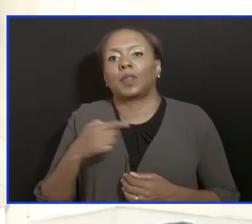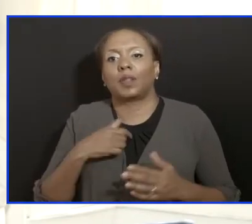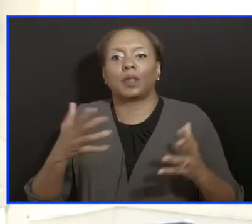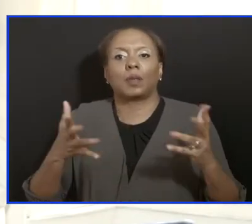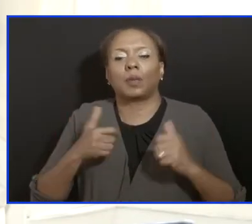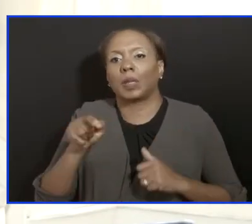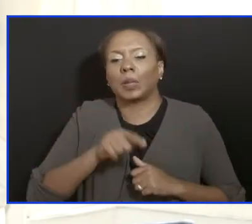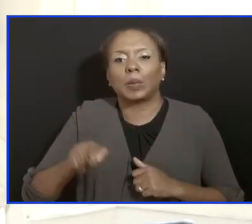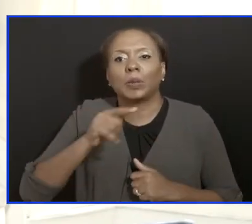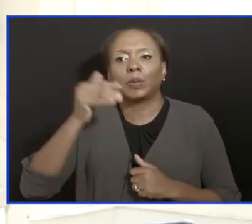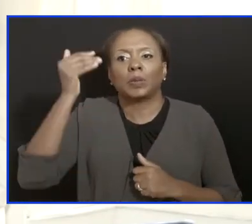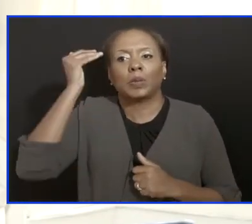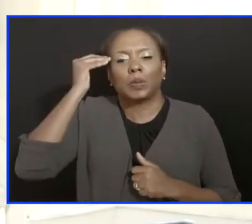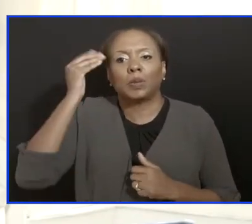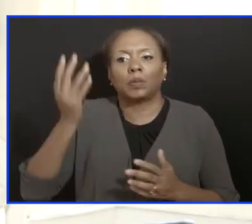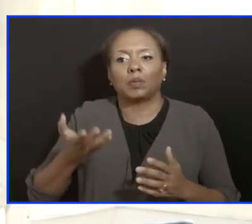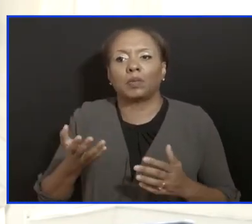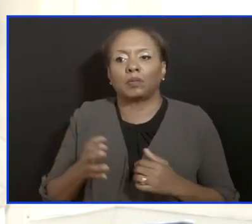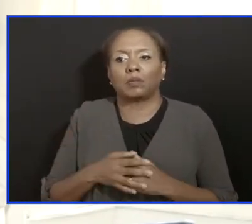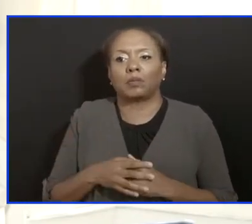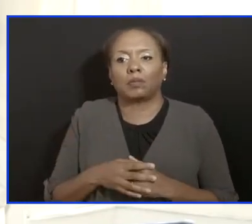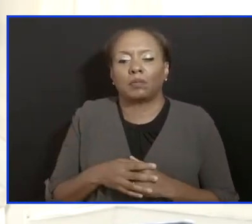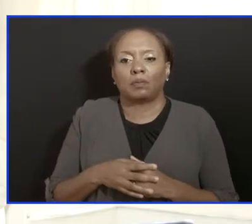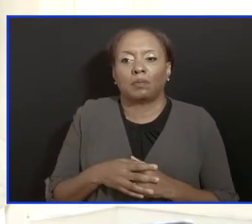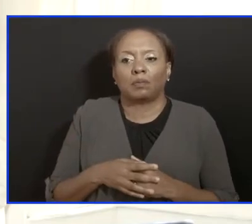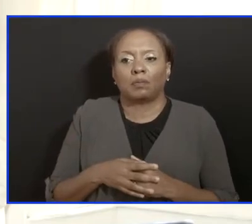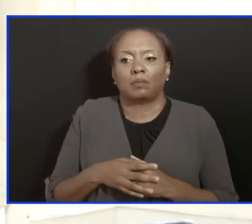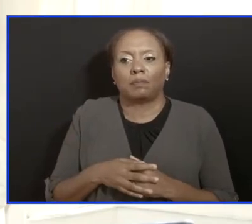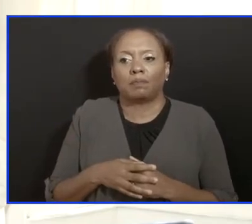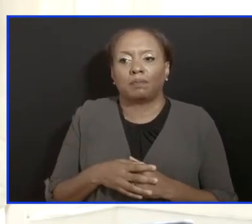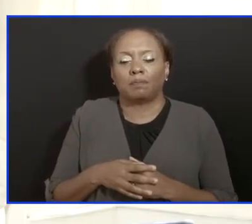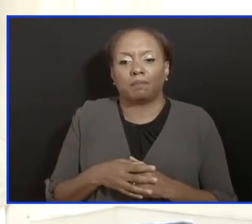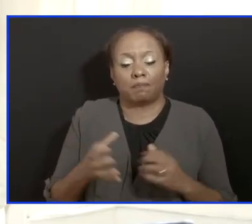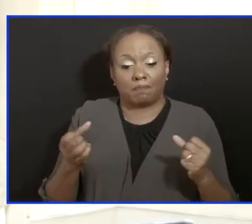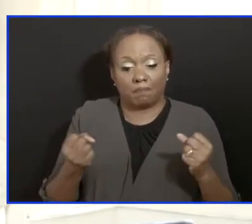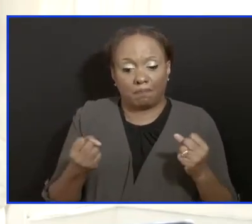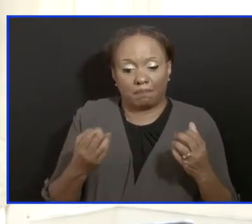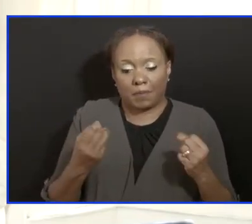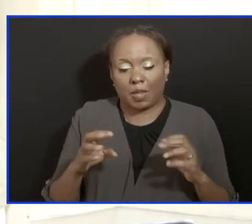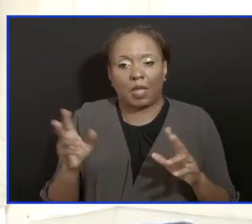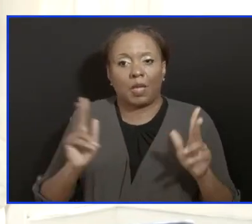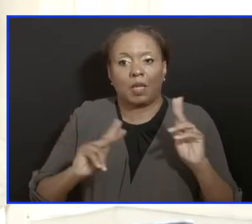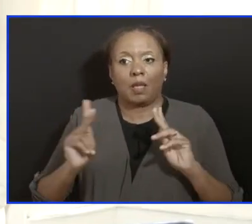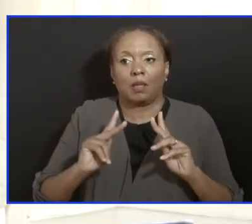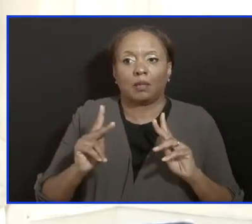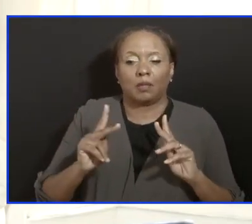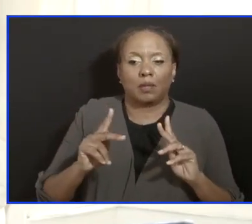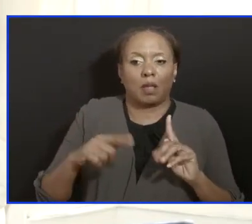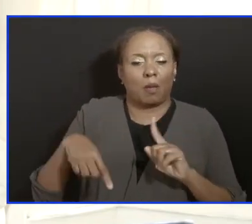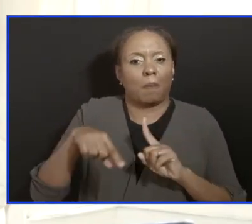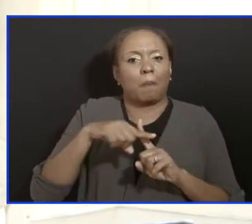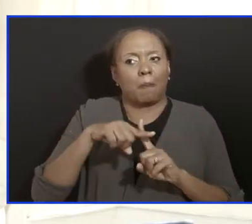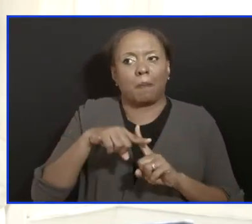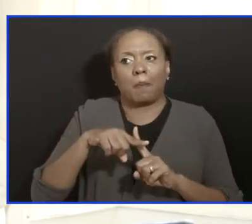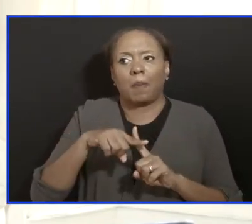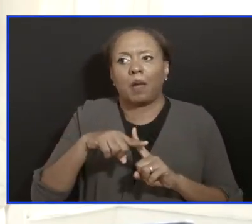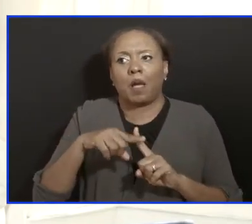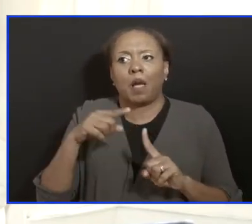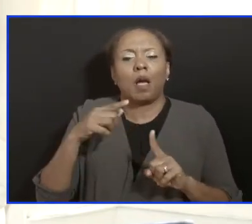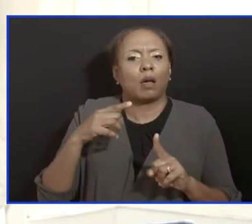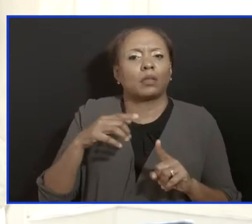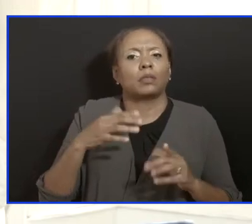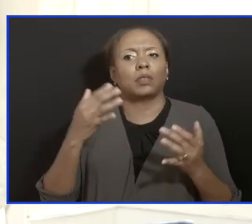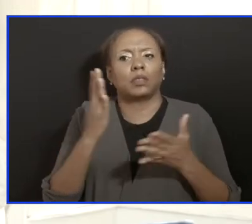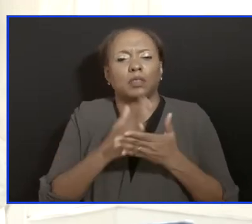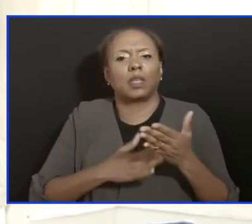many of those cases were centered around the cluster seen in psychiatric hospital. And with that, I will give you an idea of exactly what's going